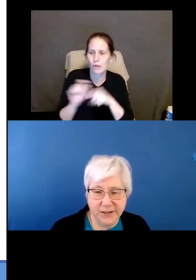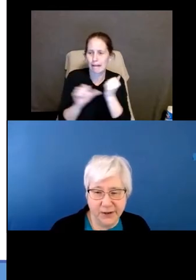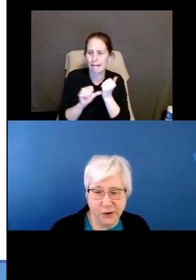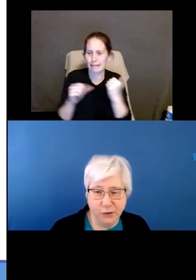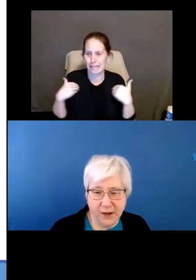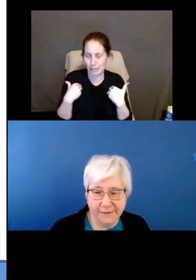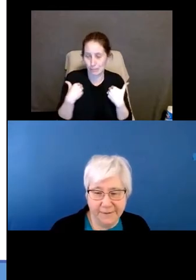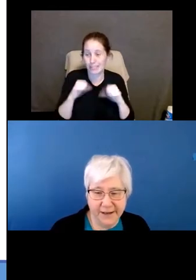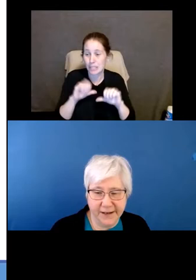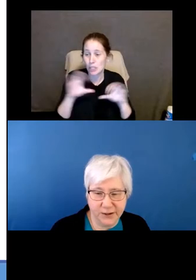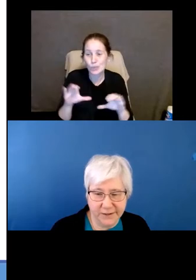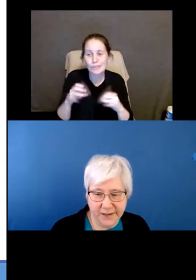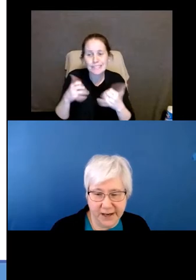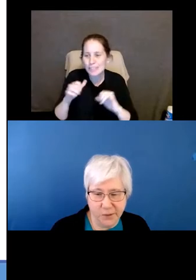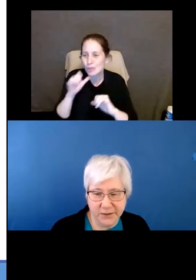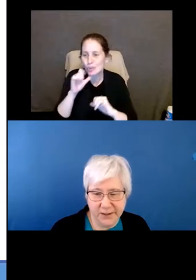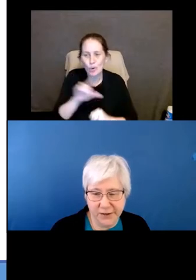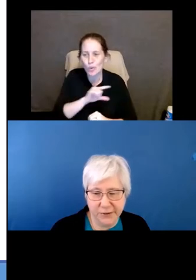do.